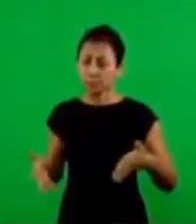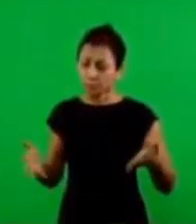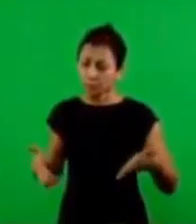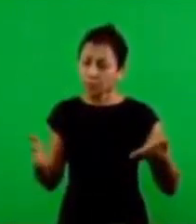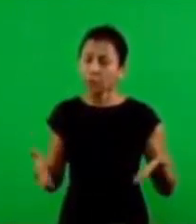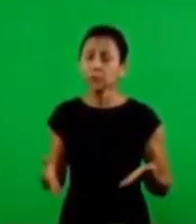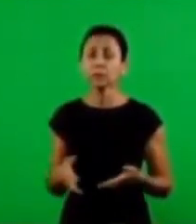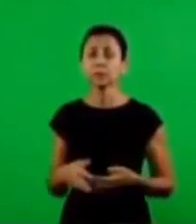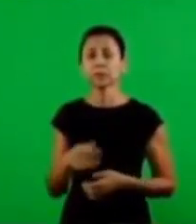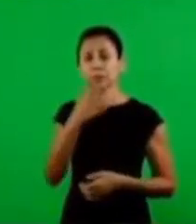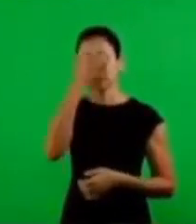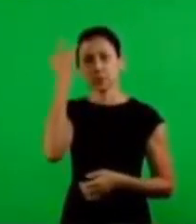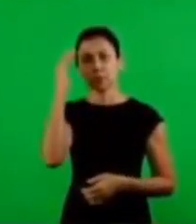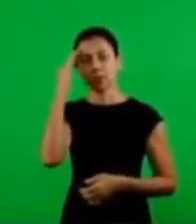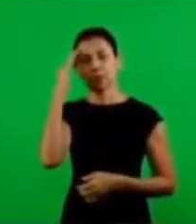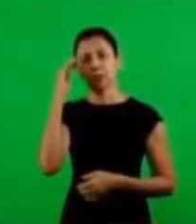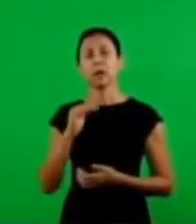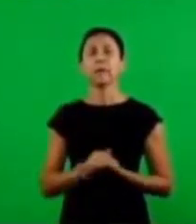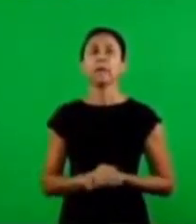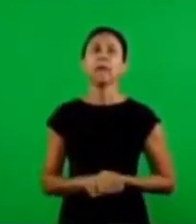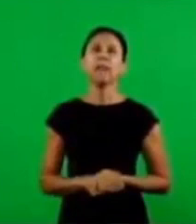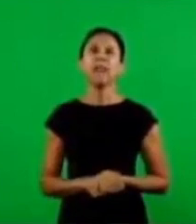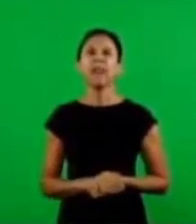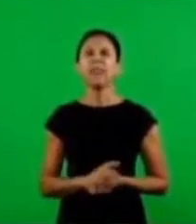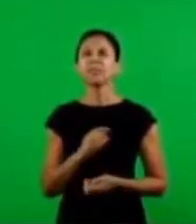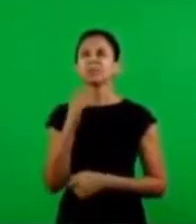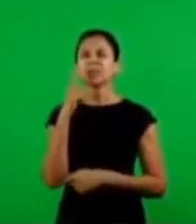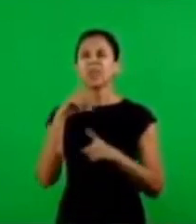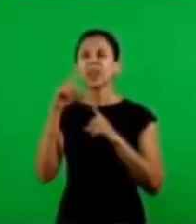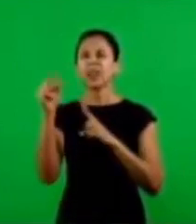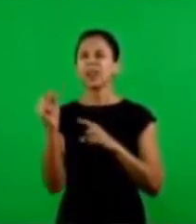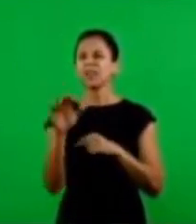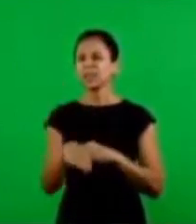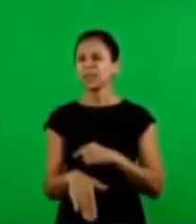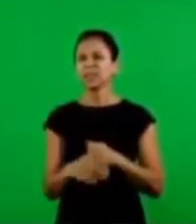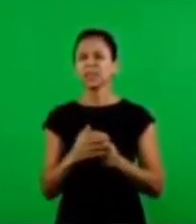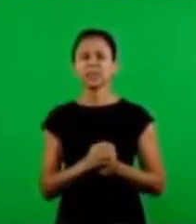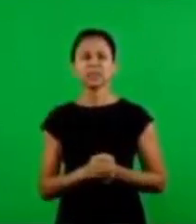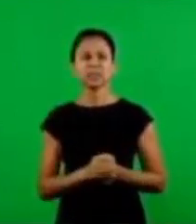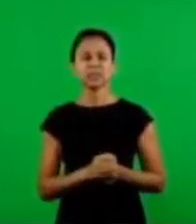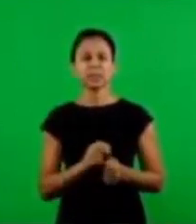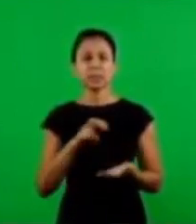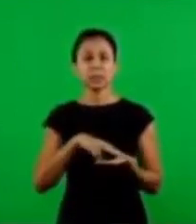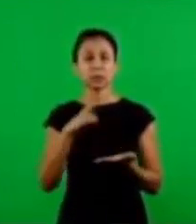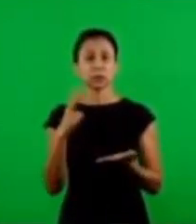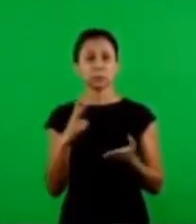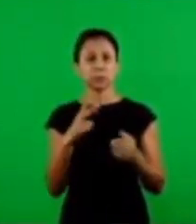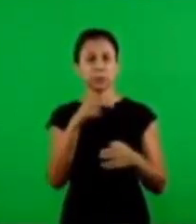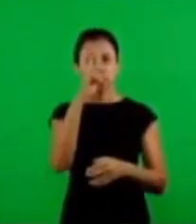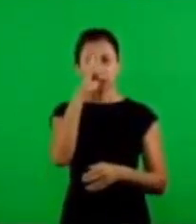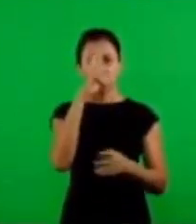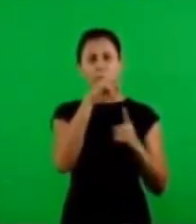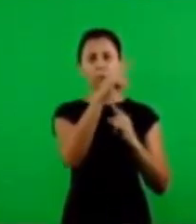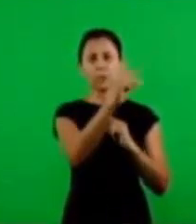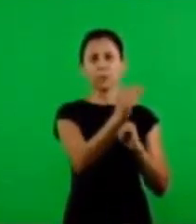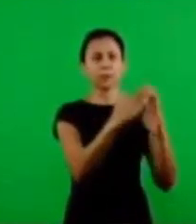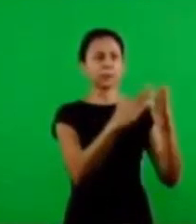awaken those that have the understanding but those that go after lunch and go home